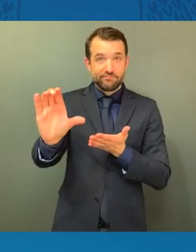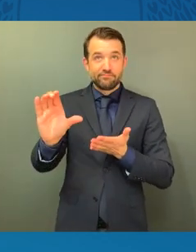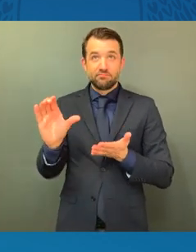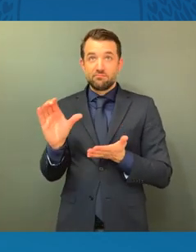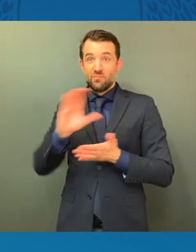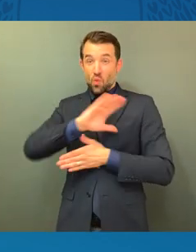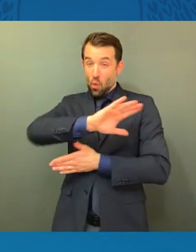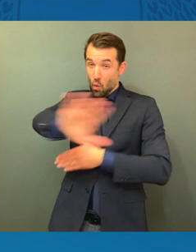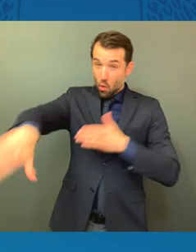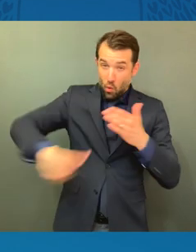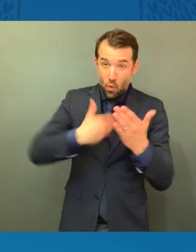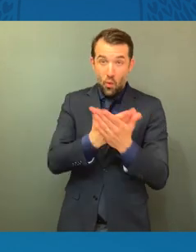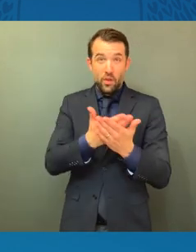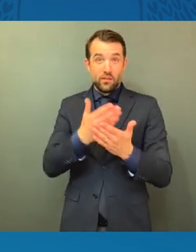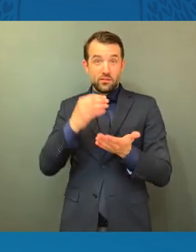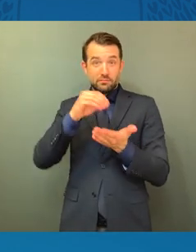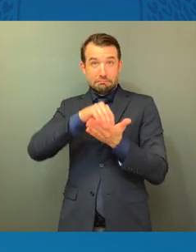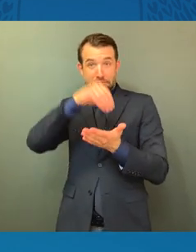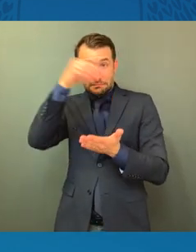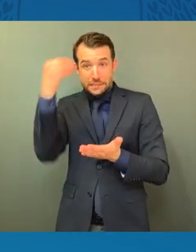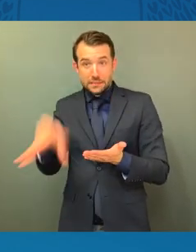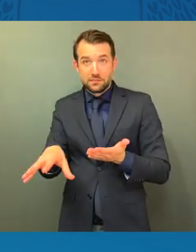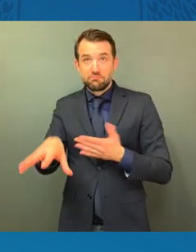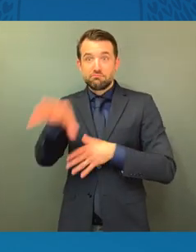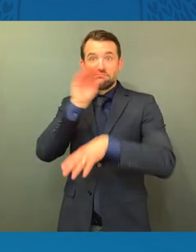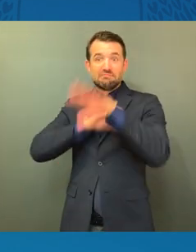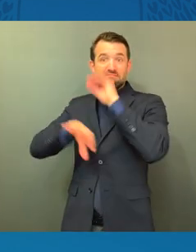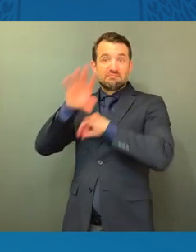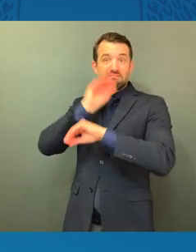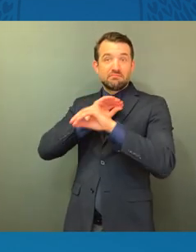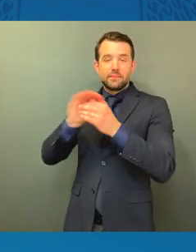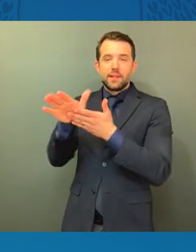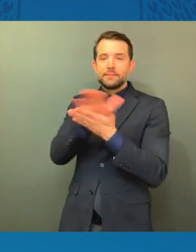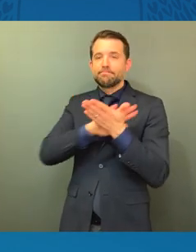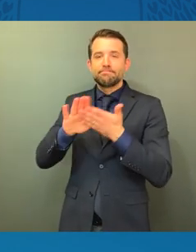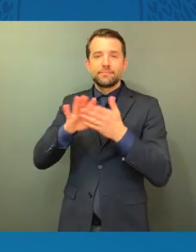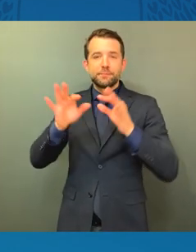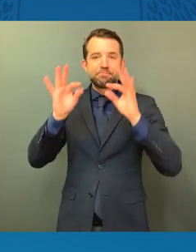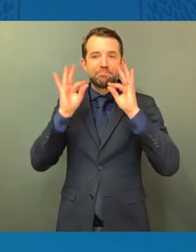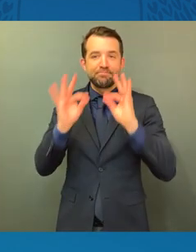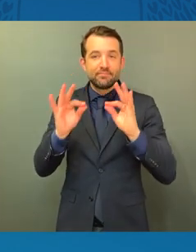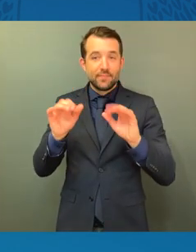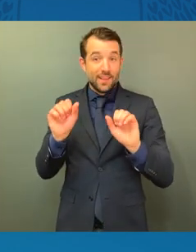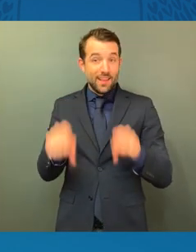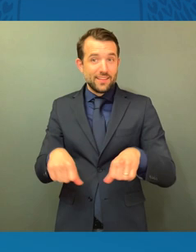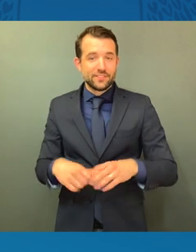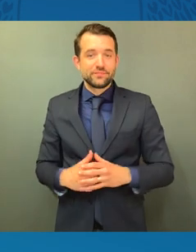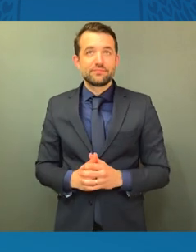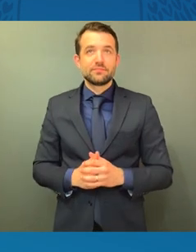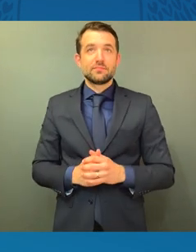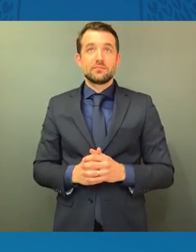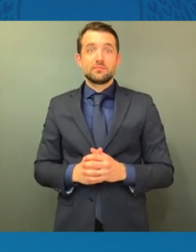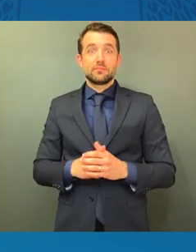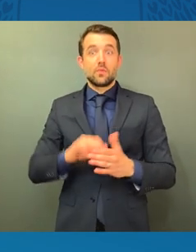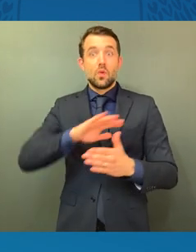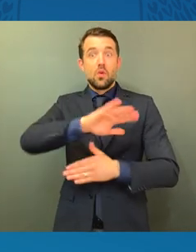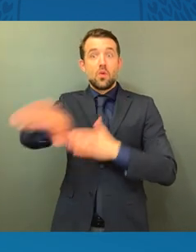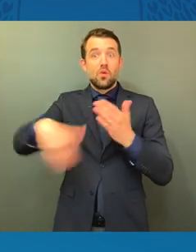all the students who are watching today,